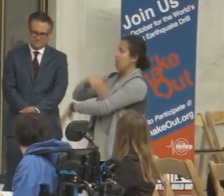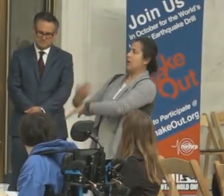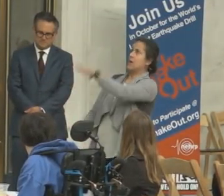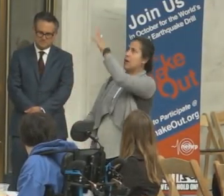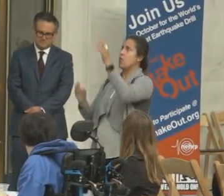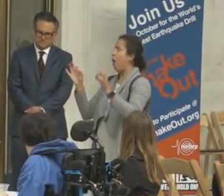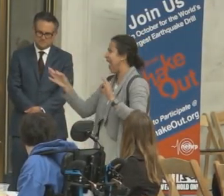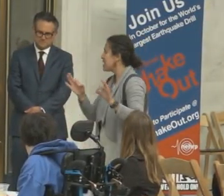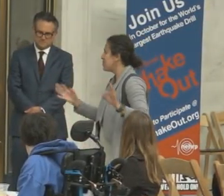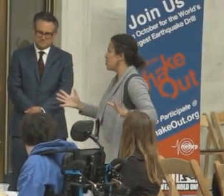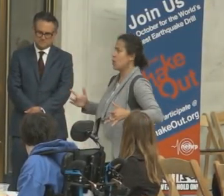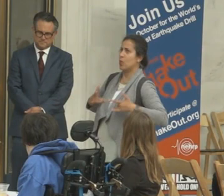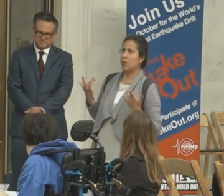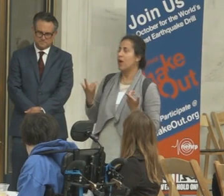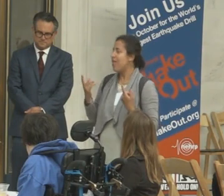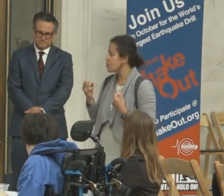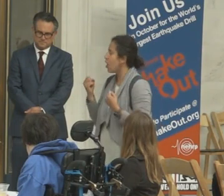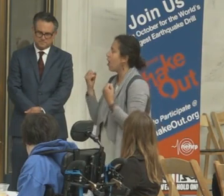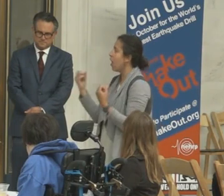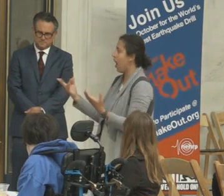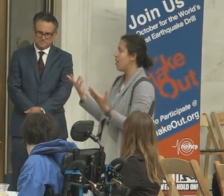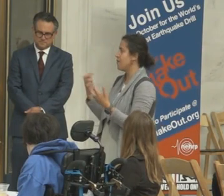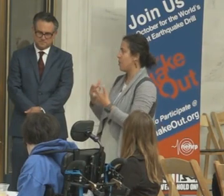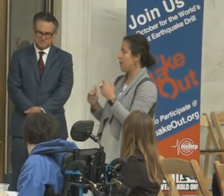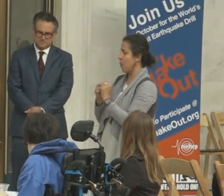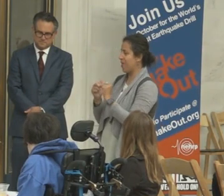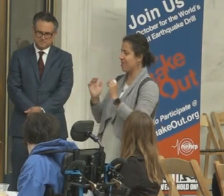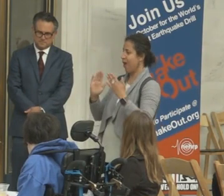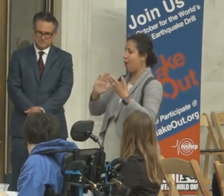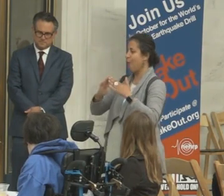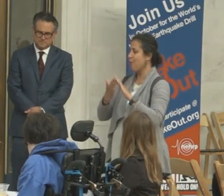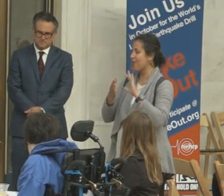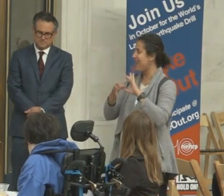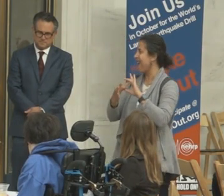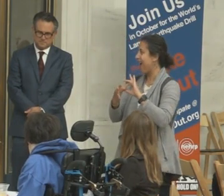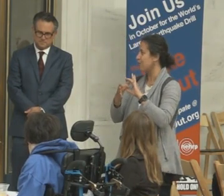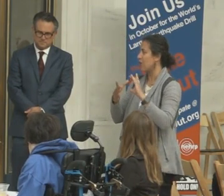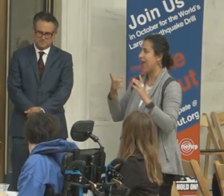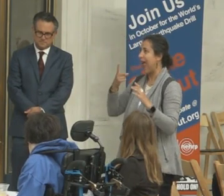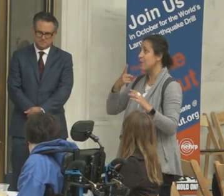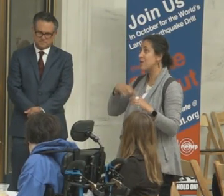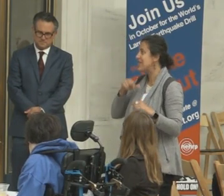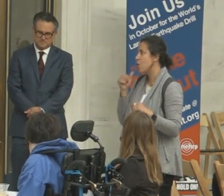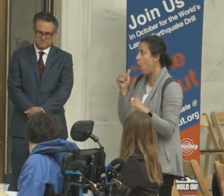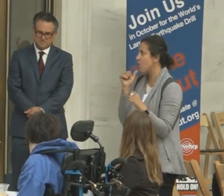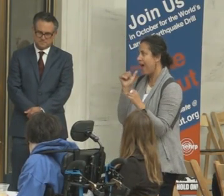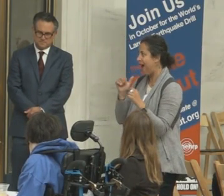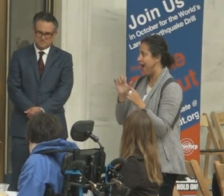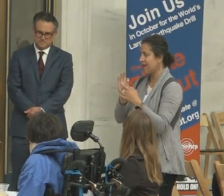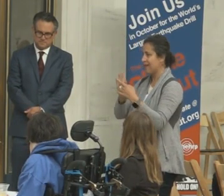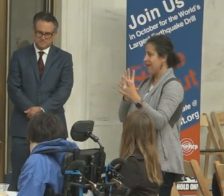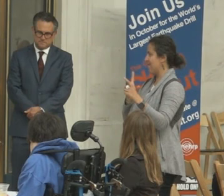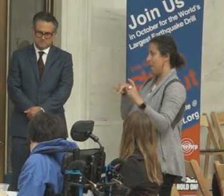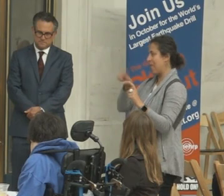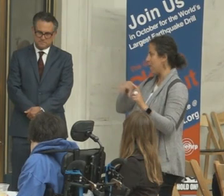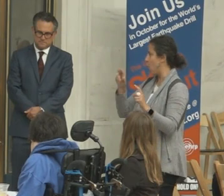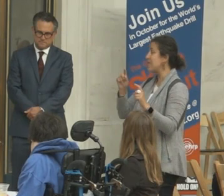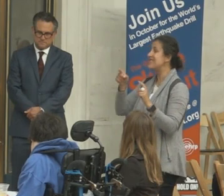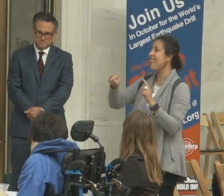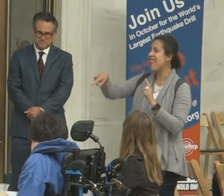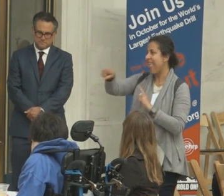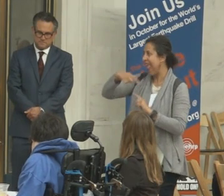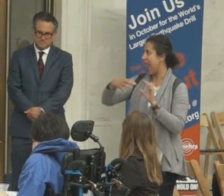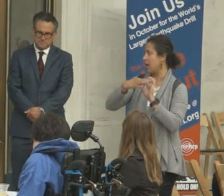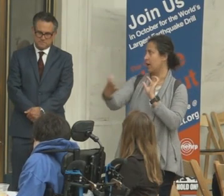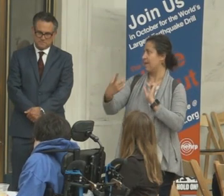first responders came in and there was no communication. And the family was very shocked. They didn't understand why the person was in their